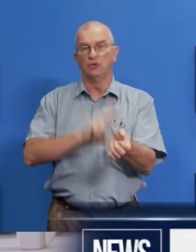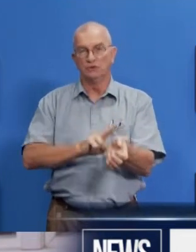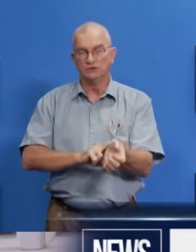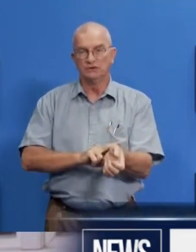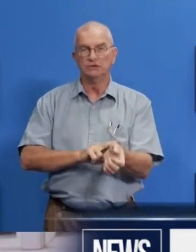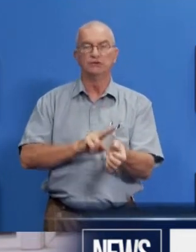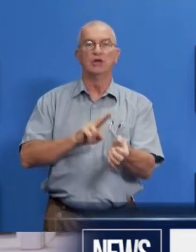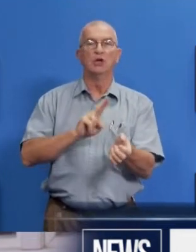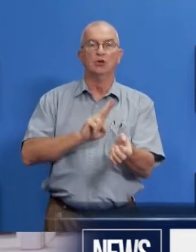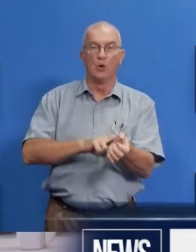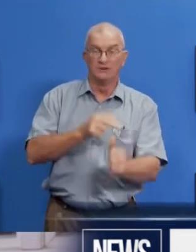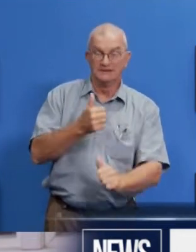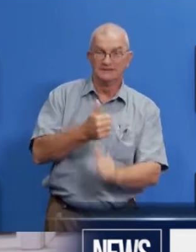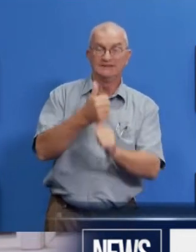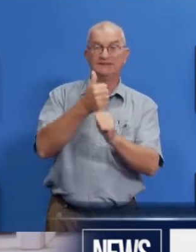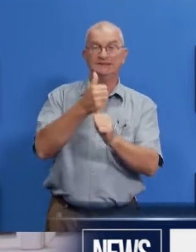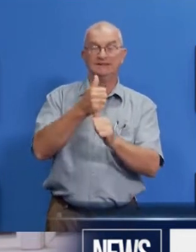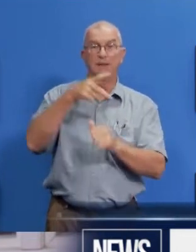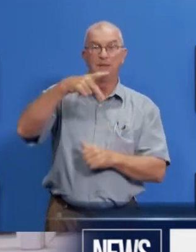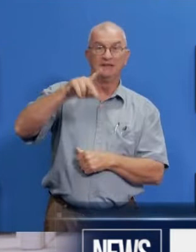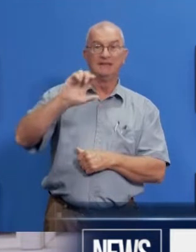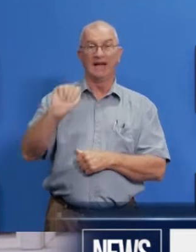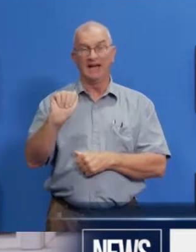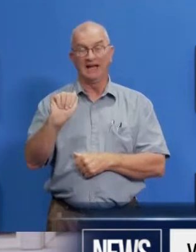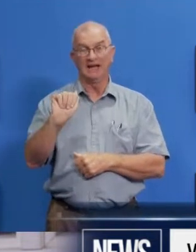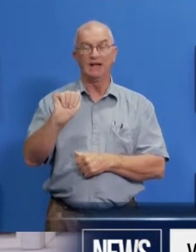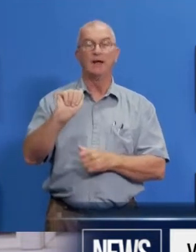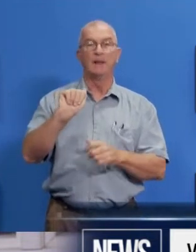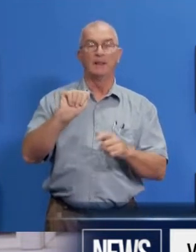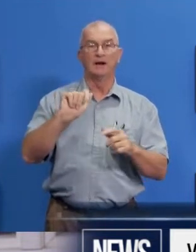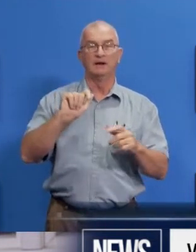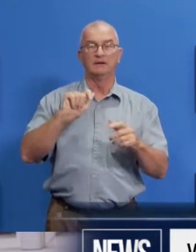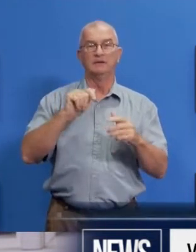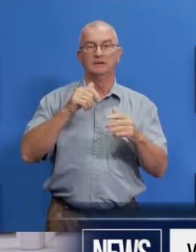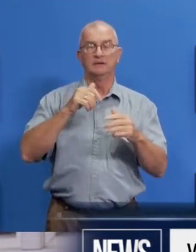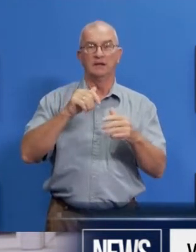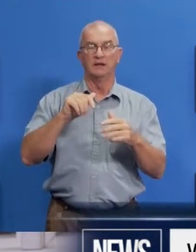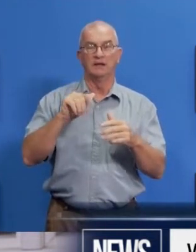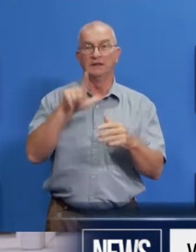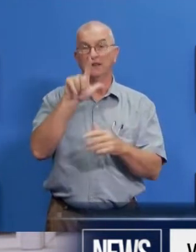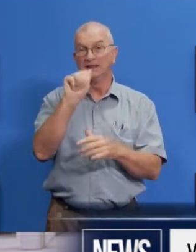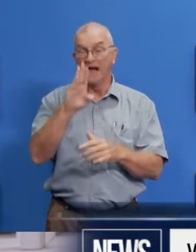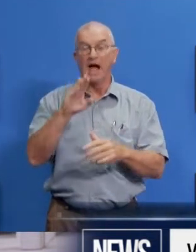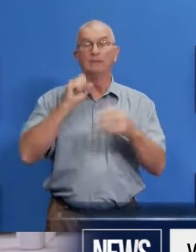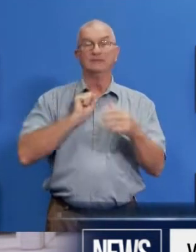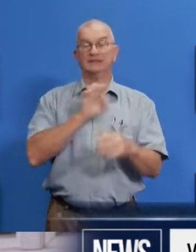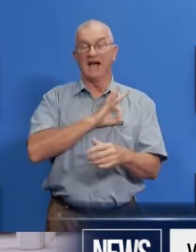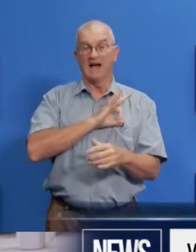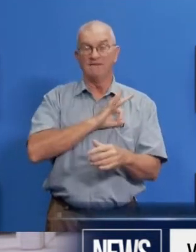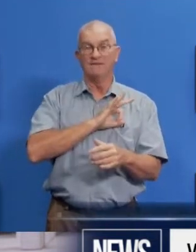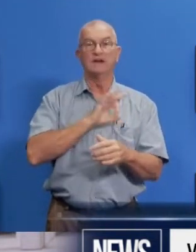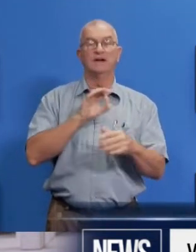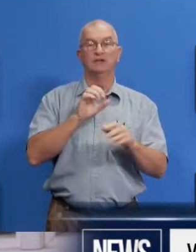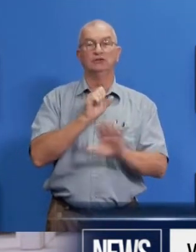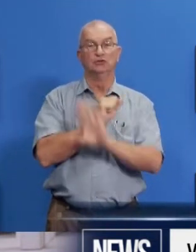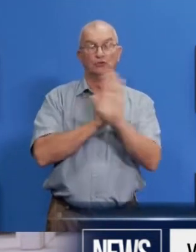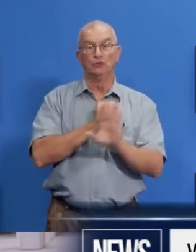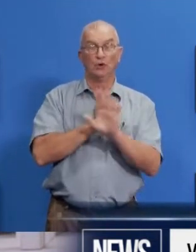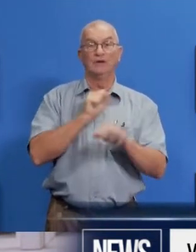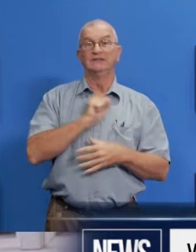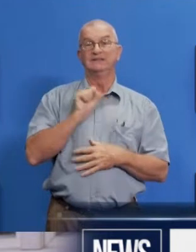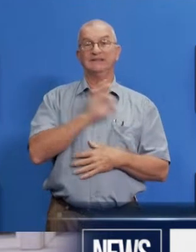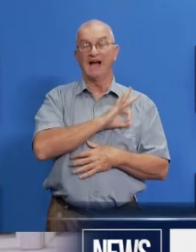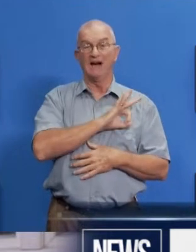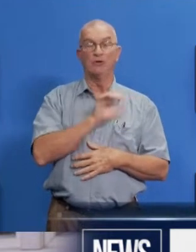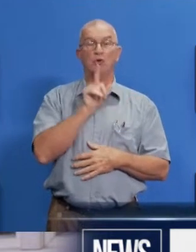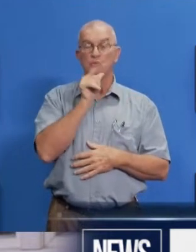nursing assistants, PCS, laboratory staff, ancillary and security staff, who